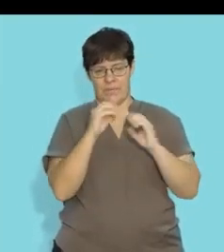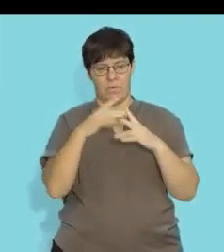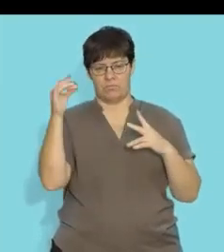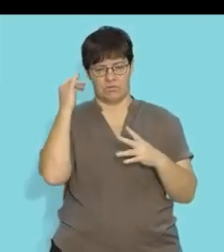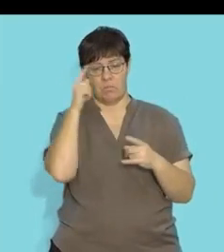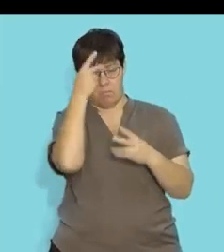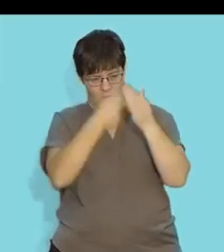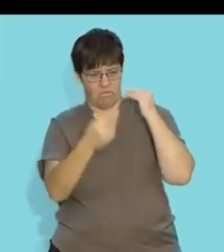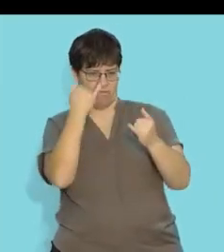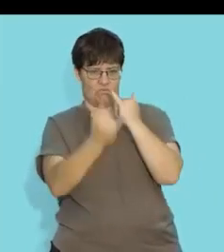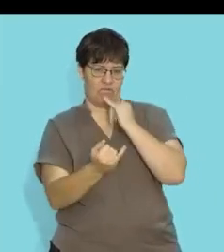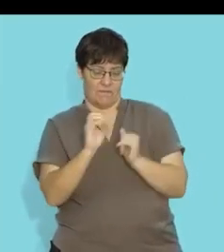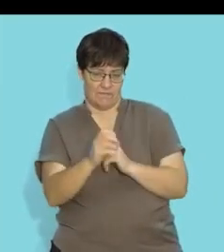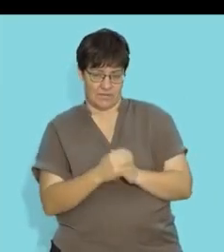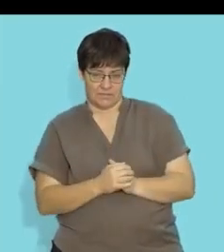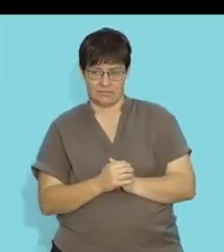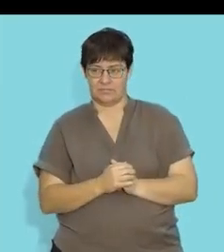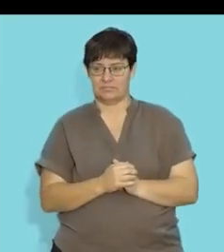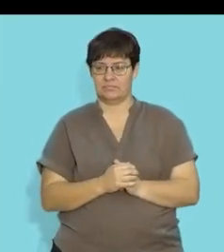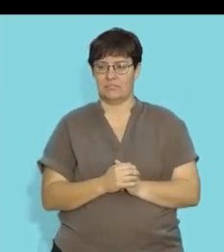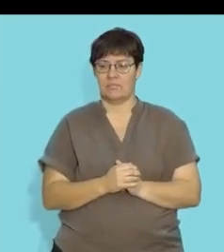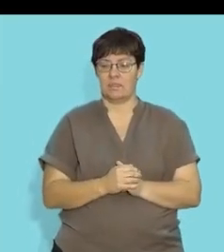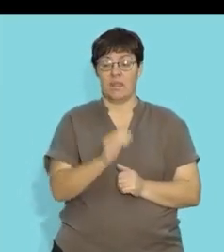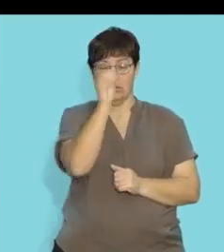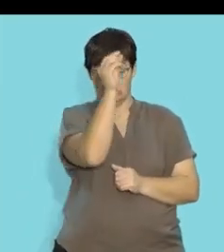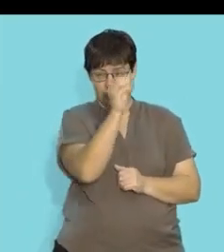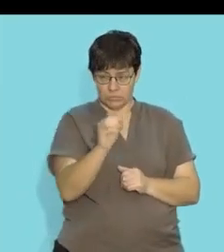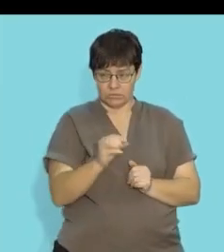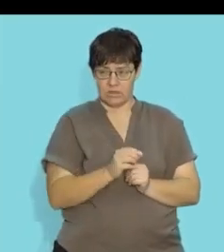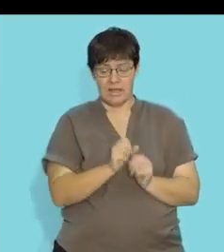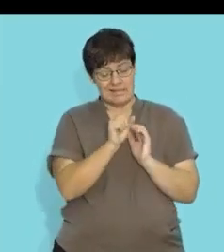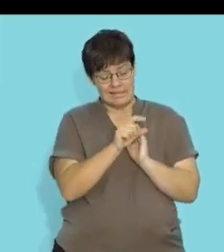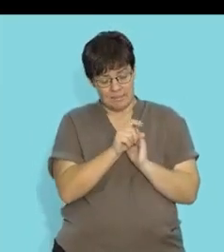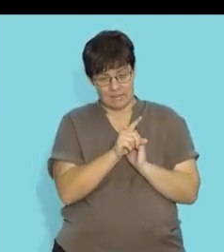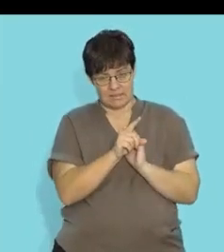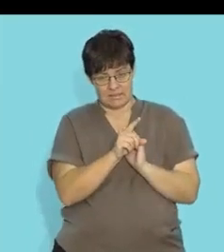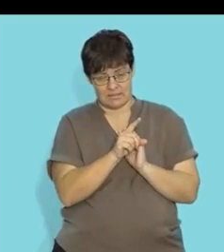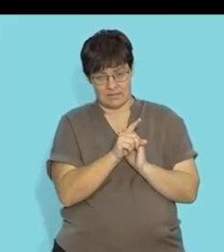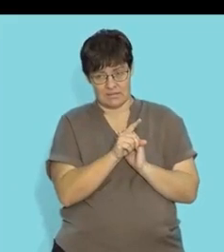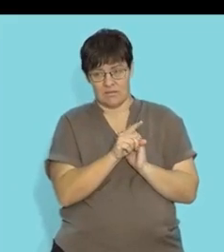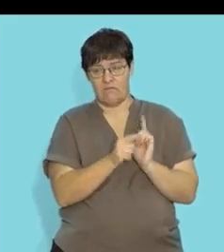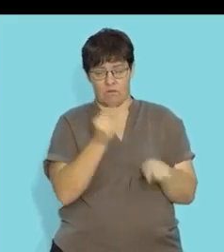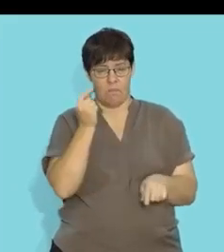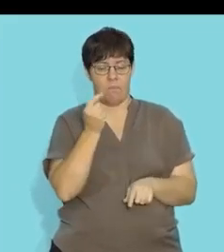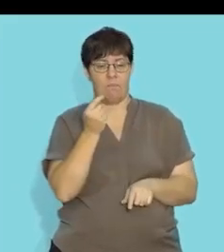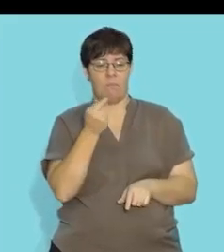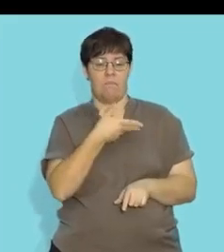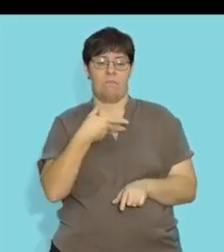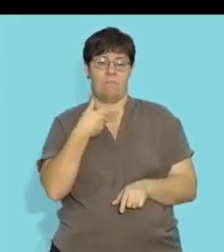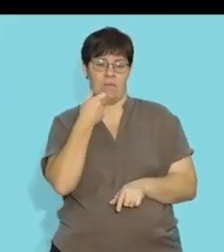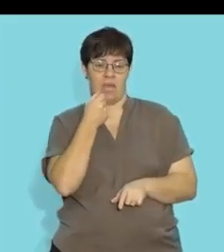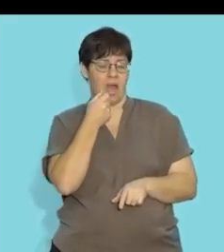correct the next question is tube that releases semen from the male so again